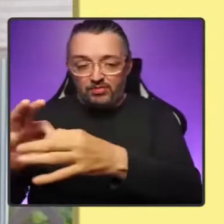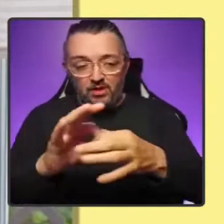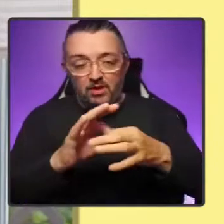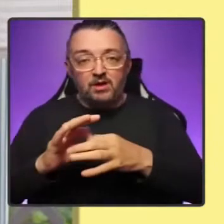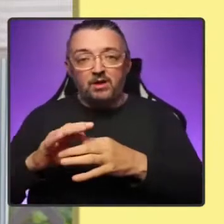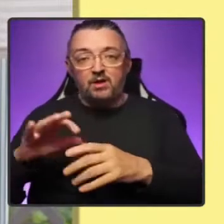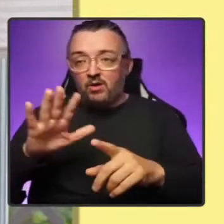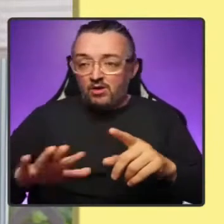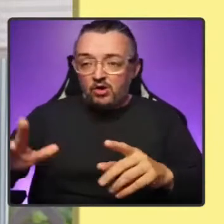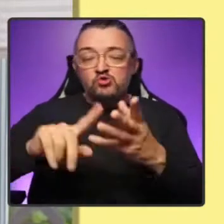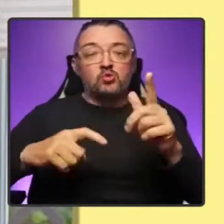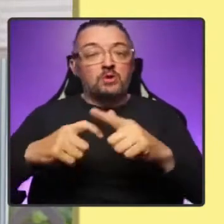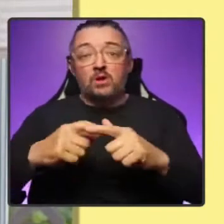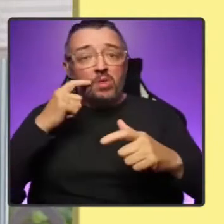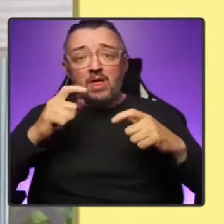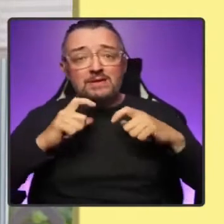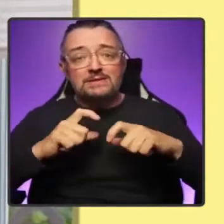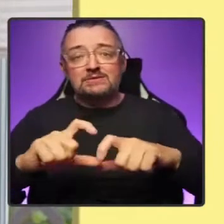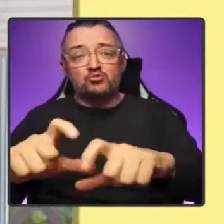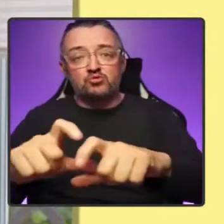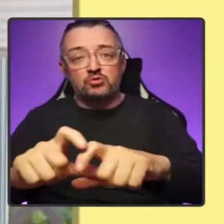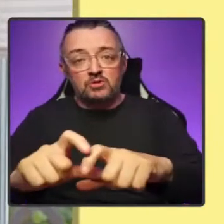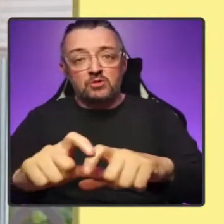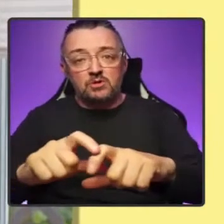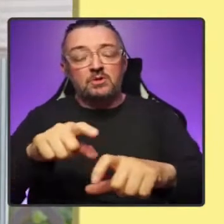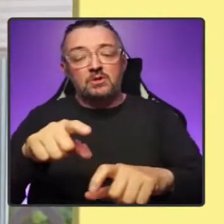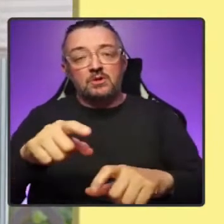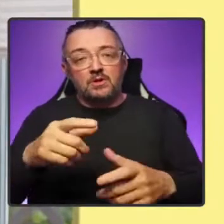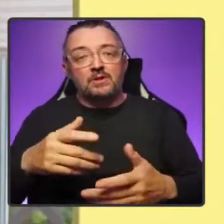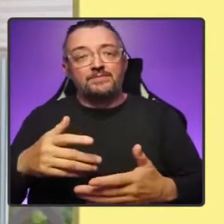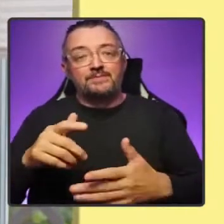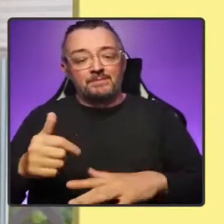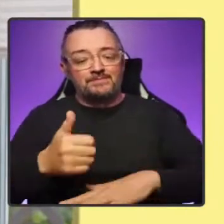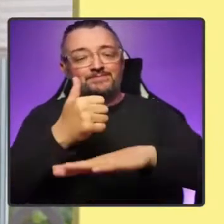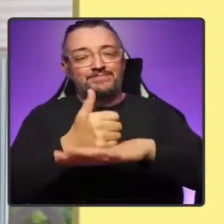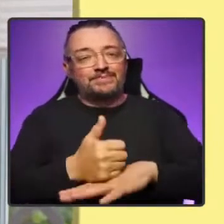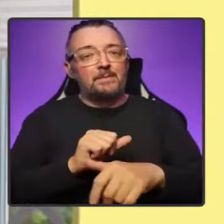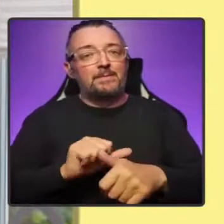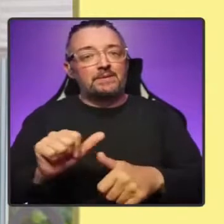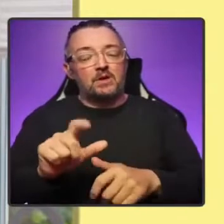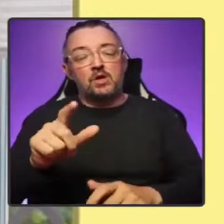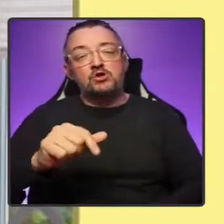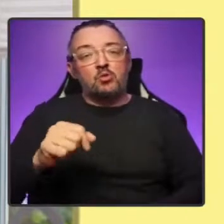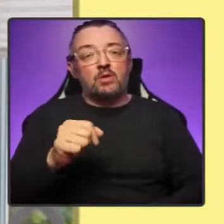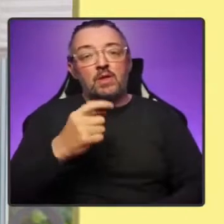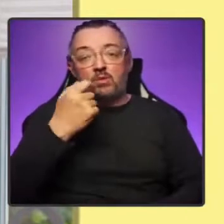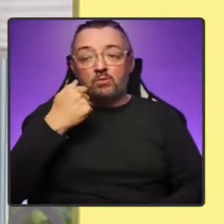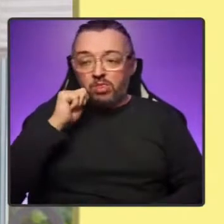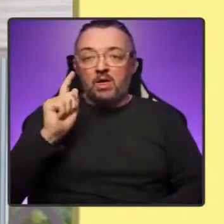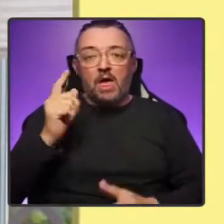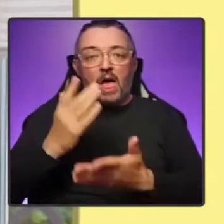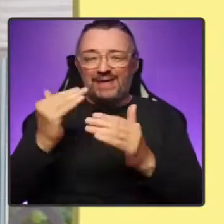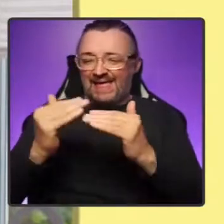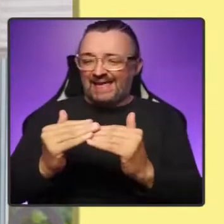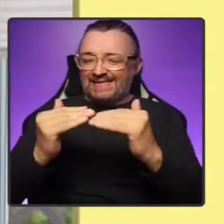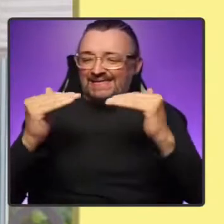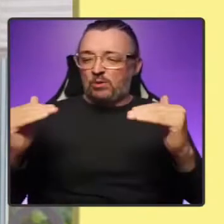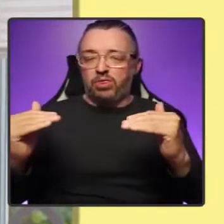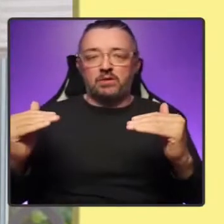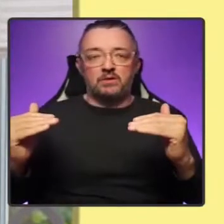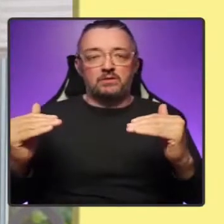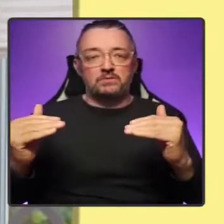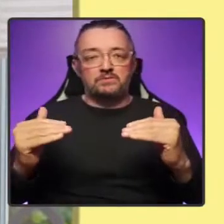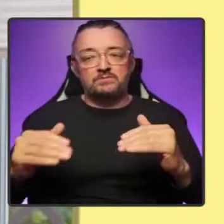continue, but it will be on a better basis. Scotland will be an equal partner. Friends, this is a time for